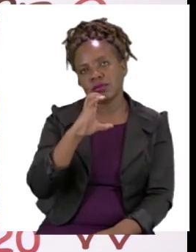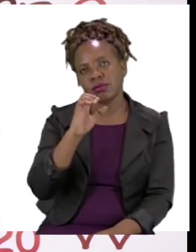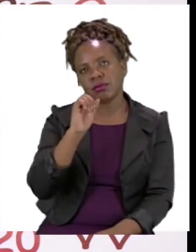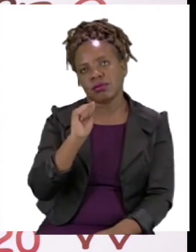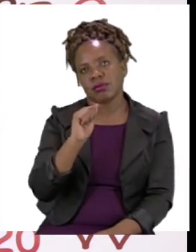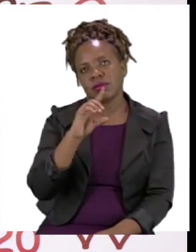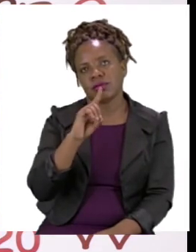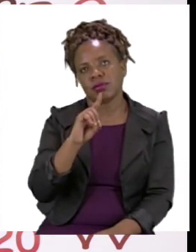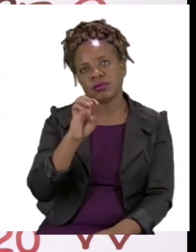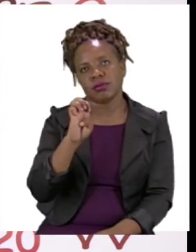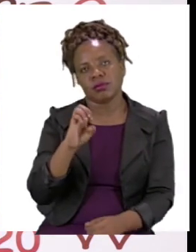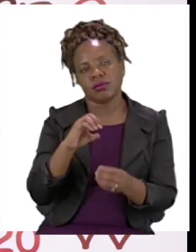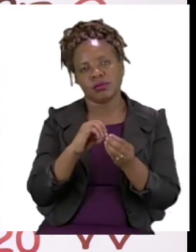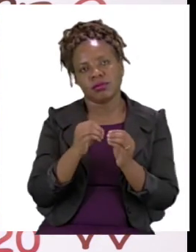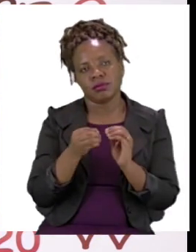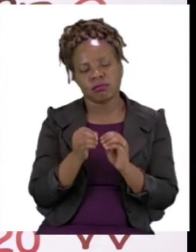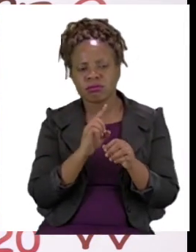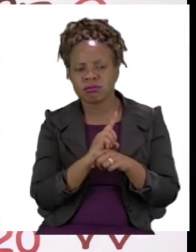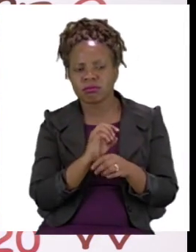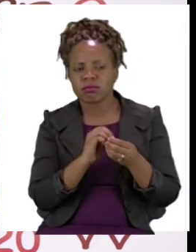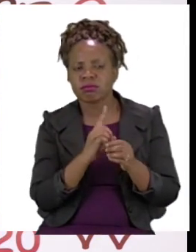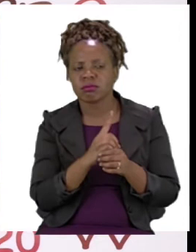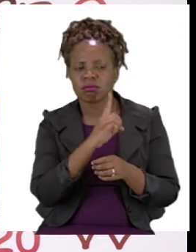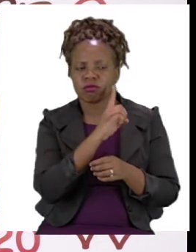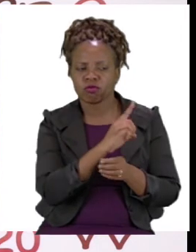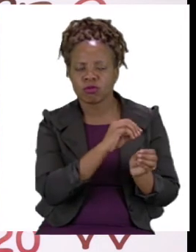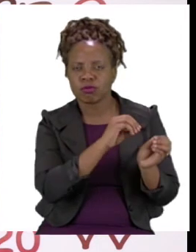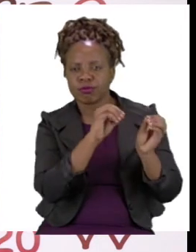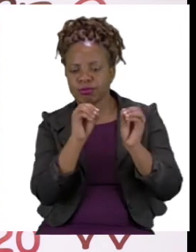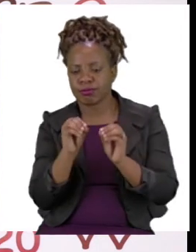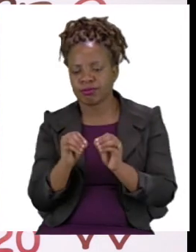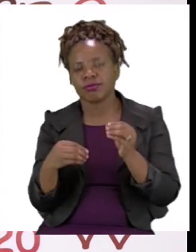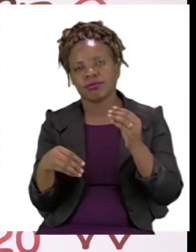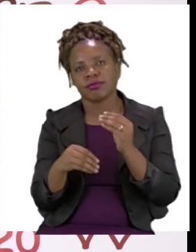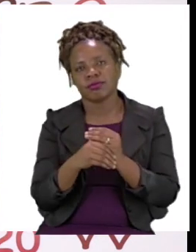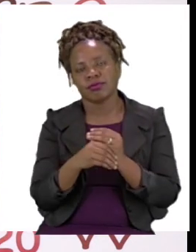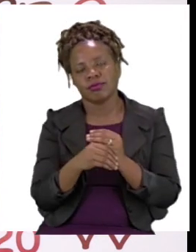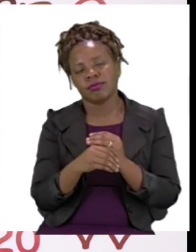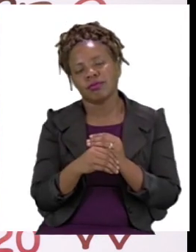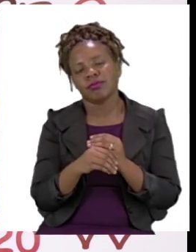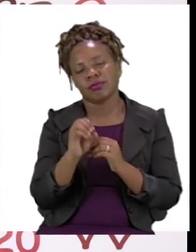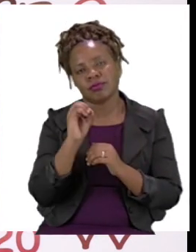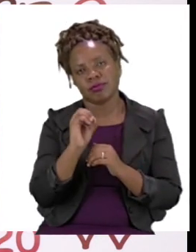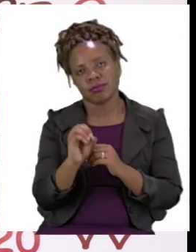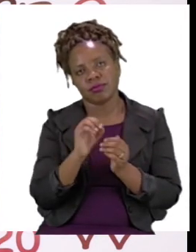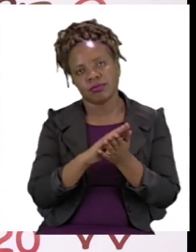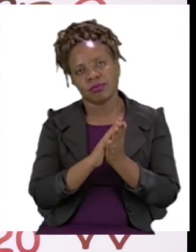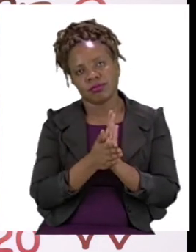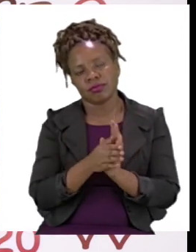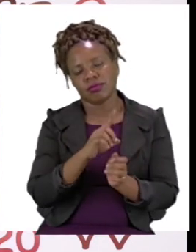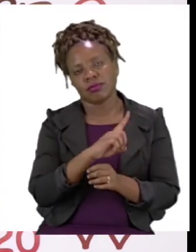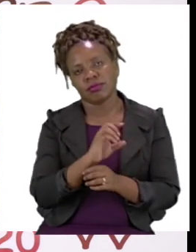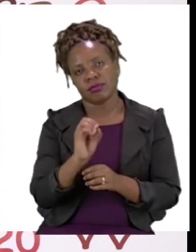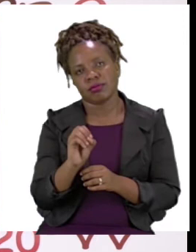the first number that we see. The first one is a 1 and by adding a 0 to that 1 it becomes a 10,